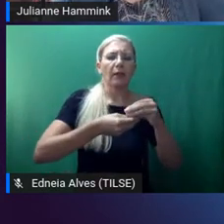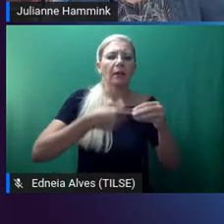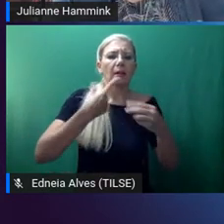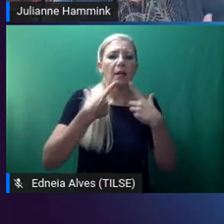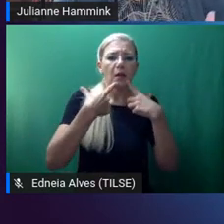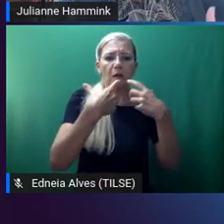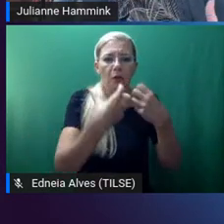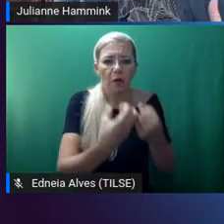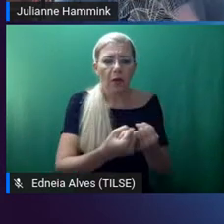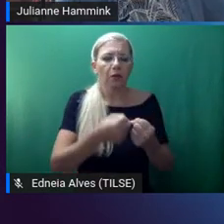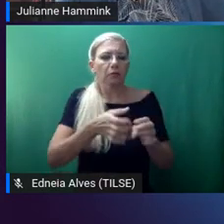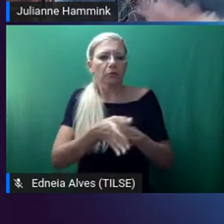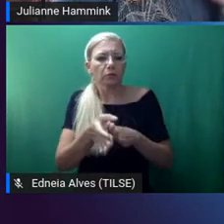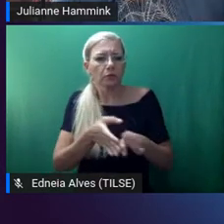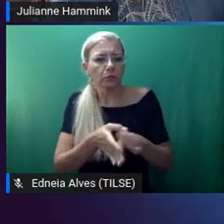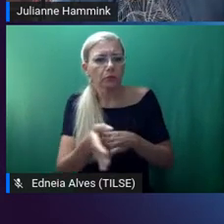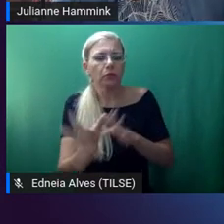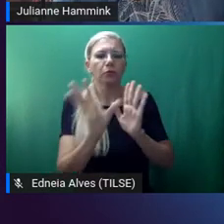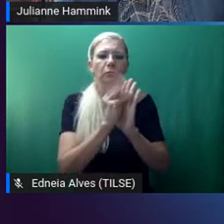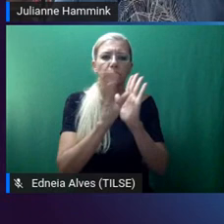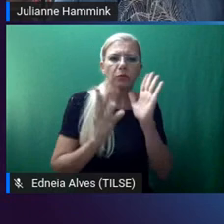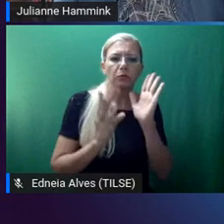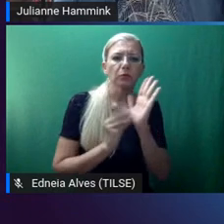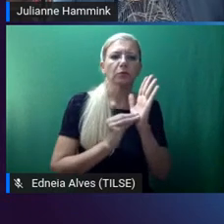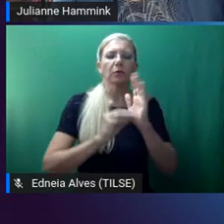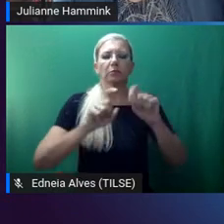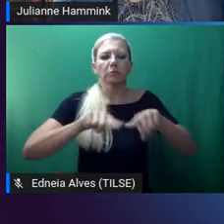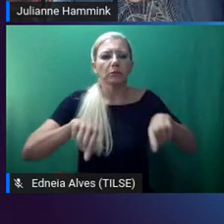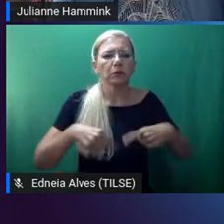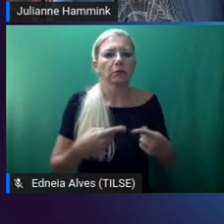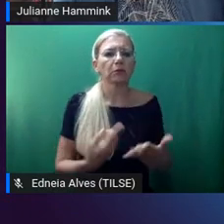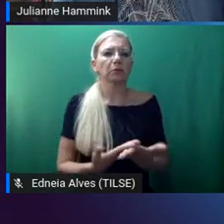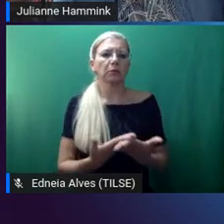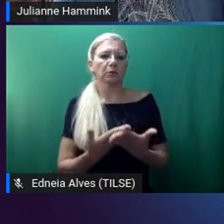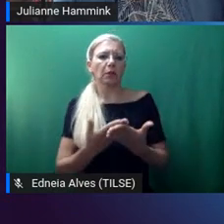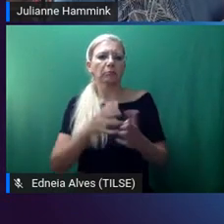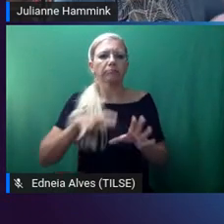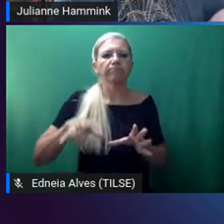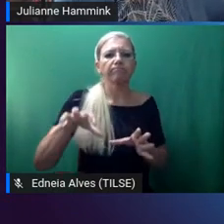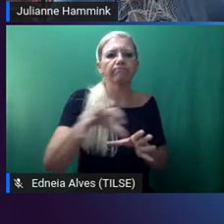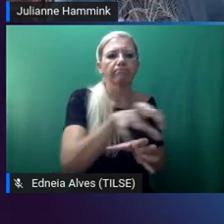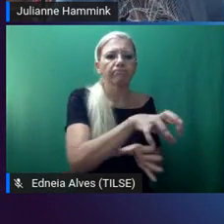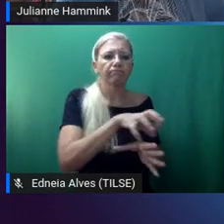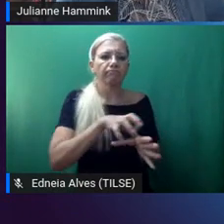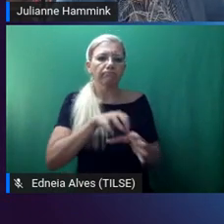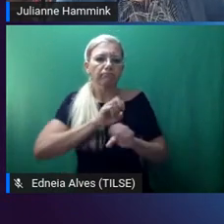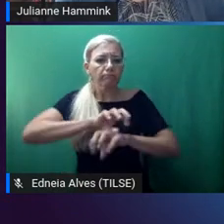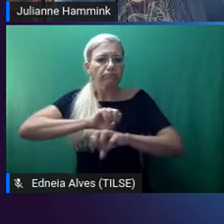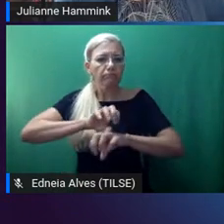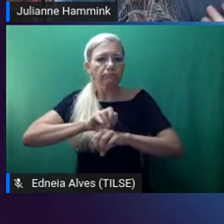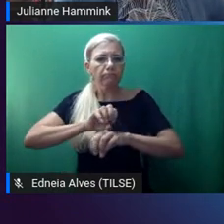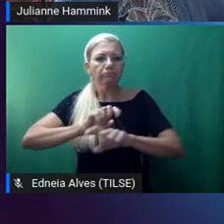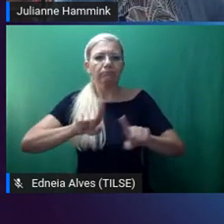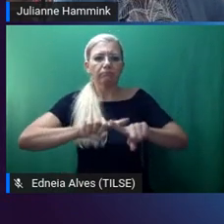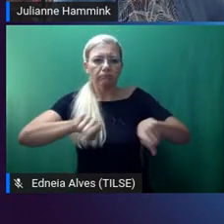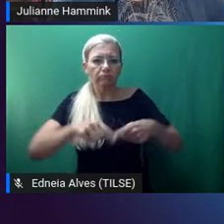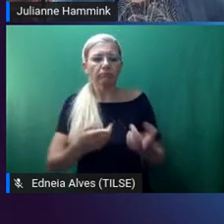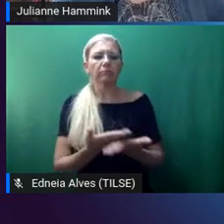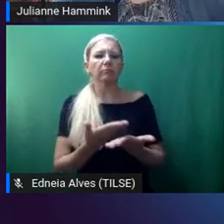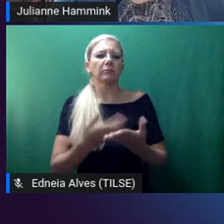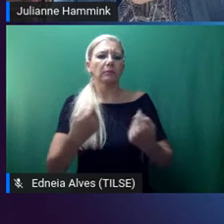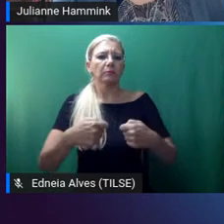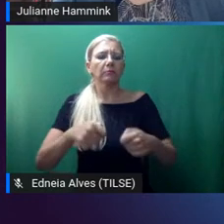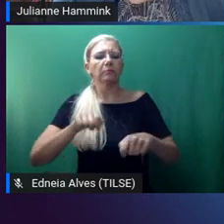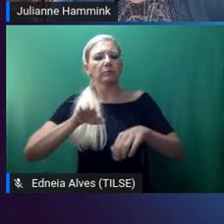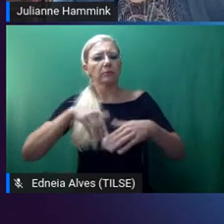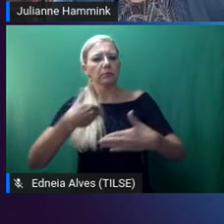a content class adds another dimension to the teaching of that class. It's more work. It's requires more preparation. So, we